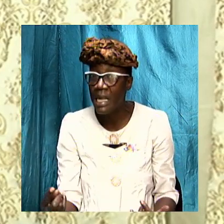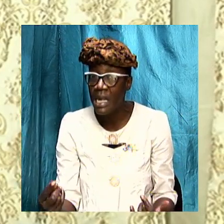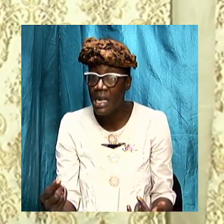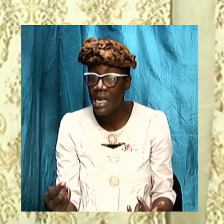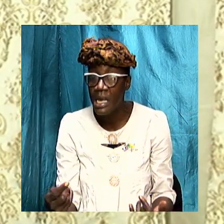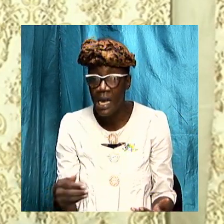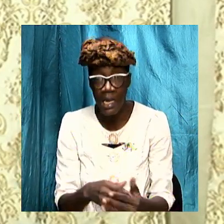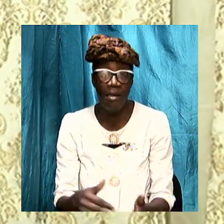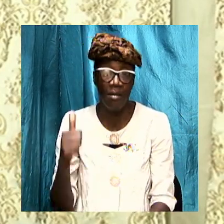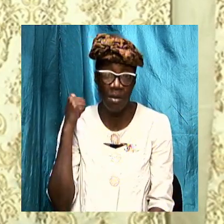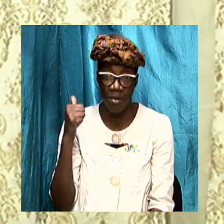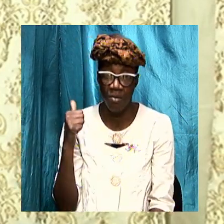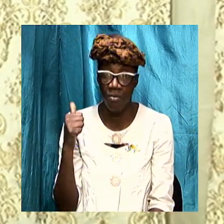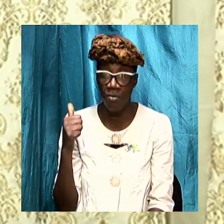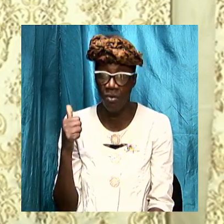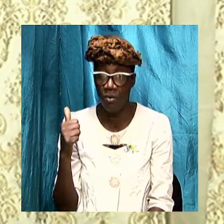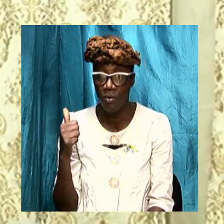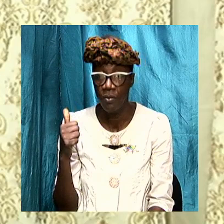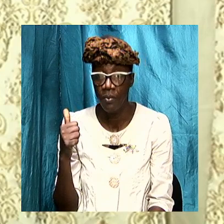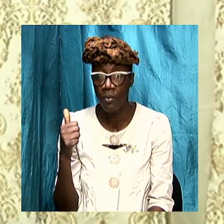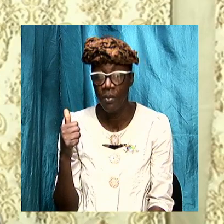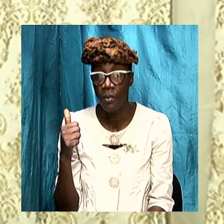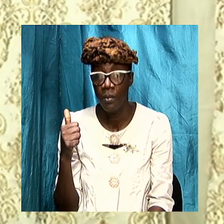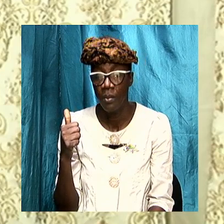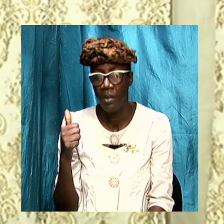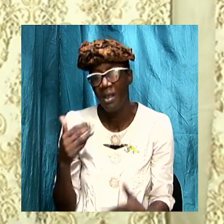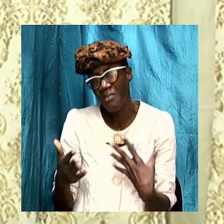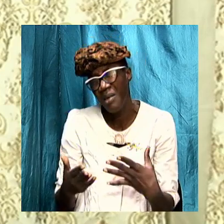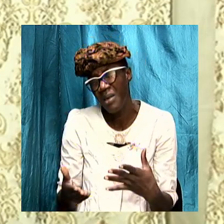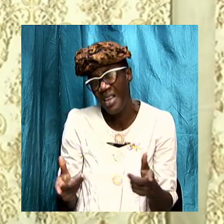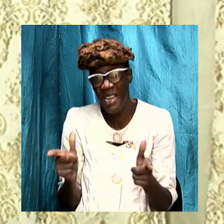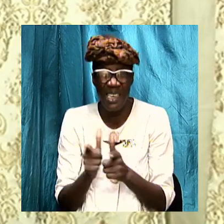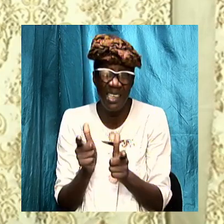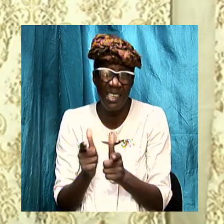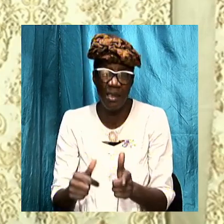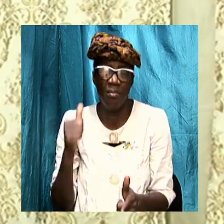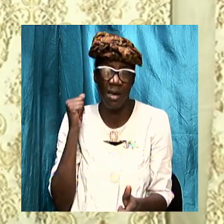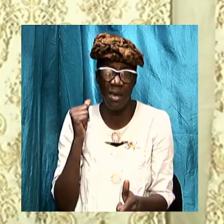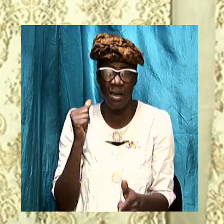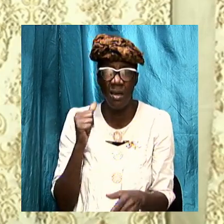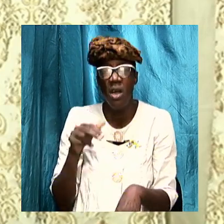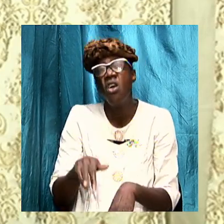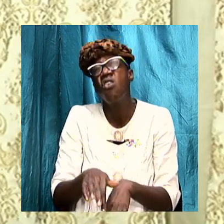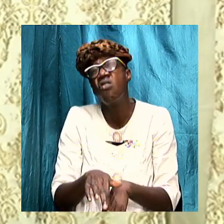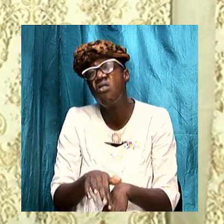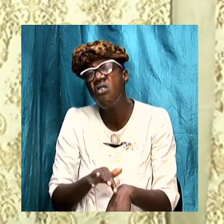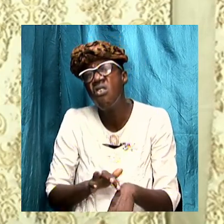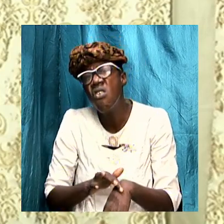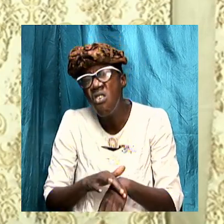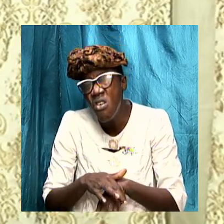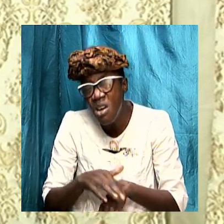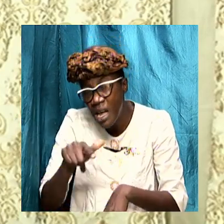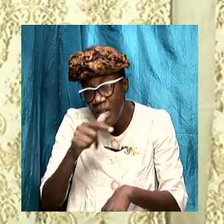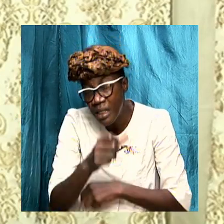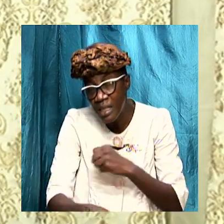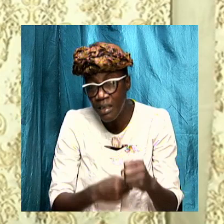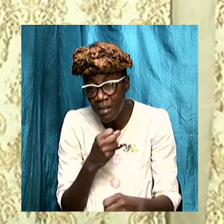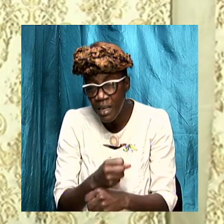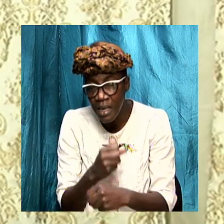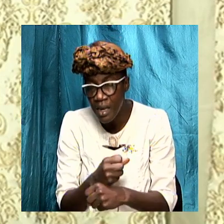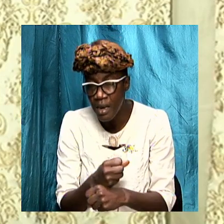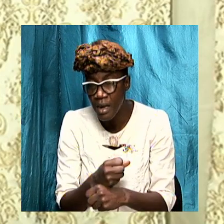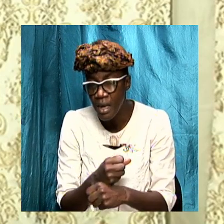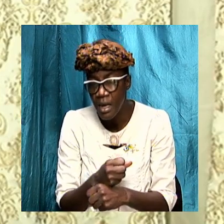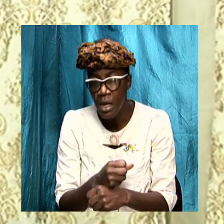background brothers and sisters if I mind step back a little bit earlier this year we spent some time